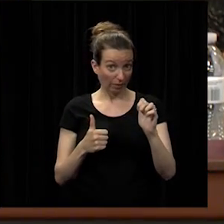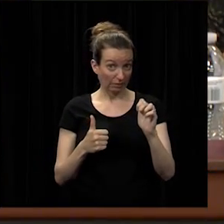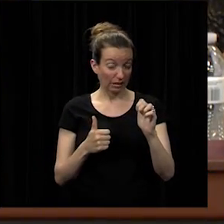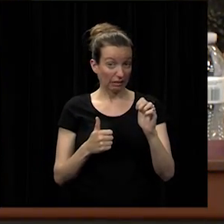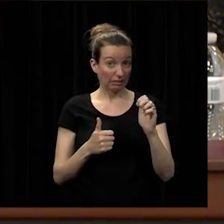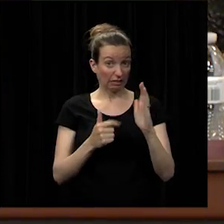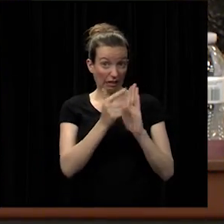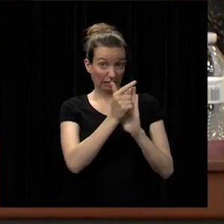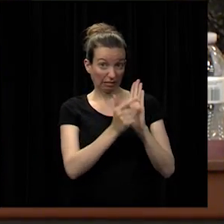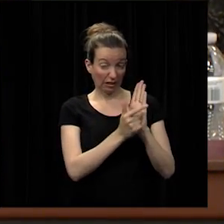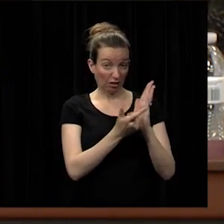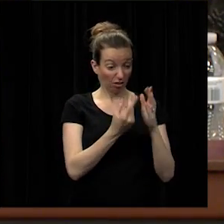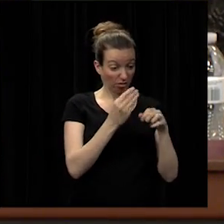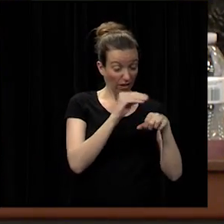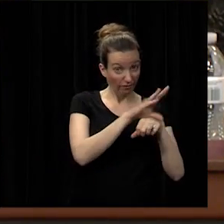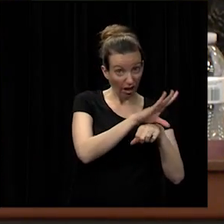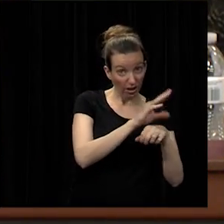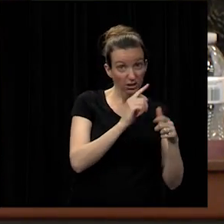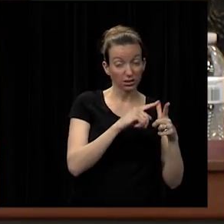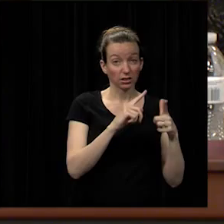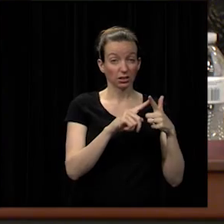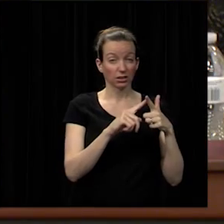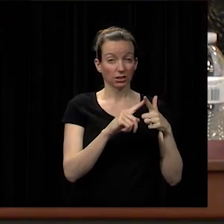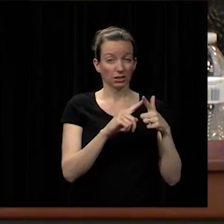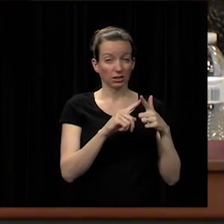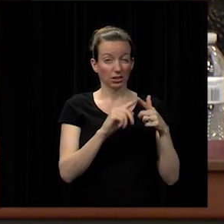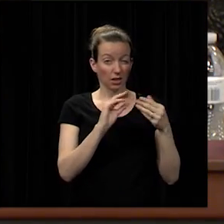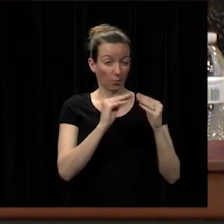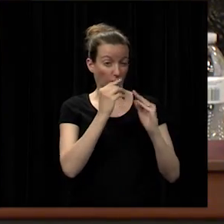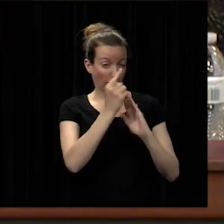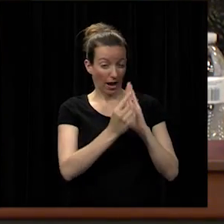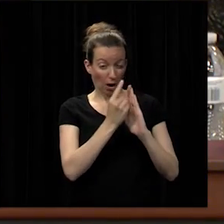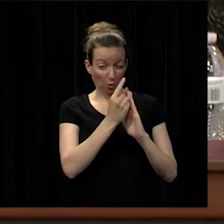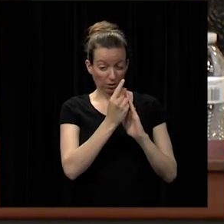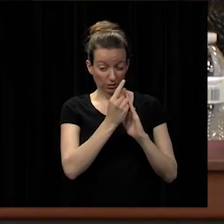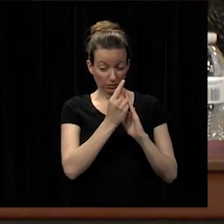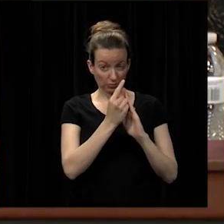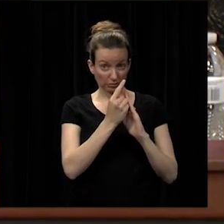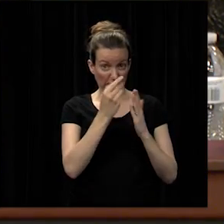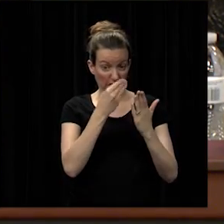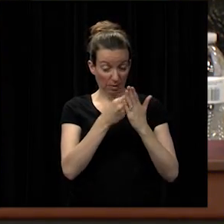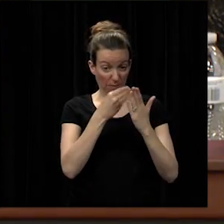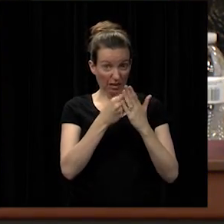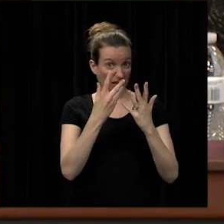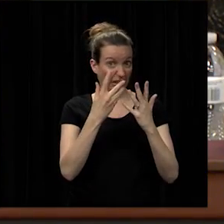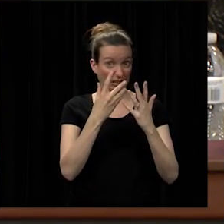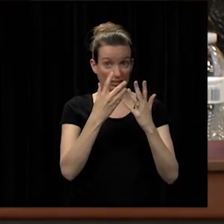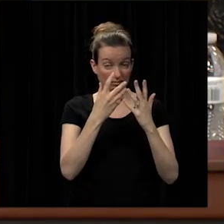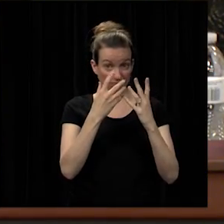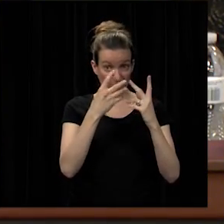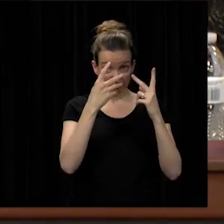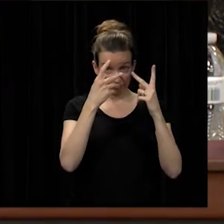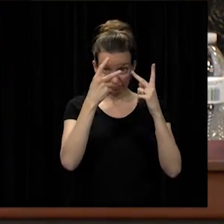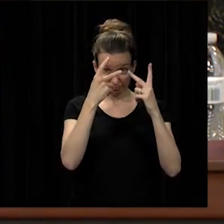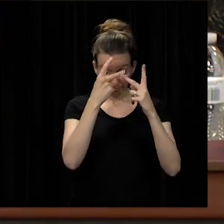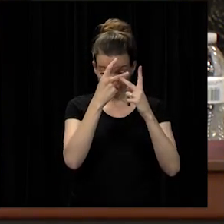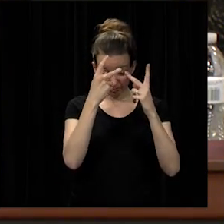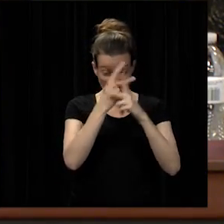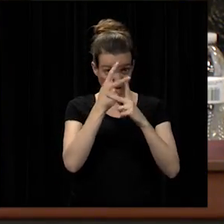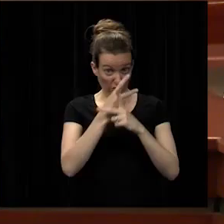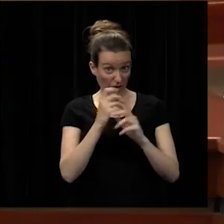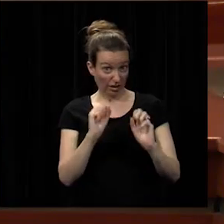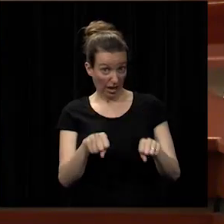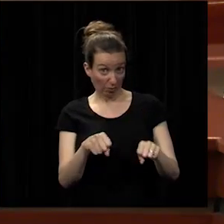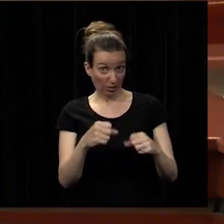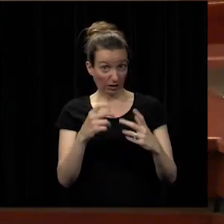from them number of hours any way of uh tabulating that just to you know justify the public this expense sure we could we